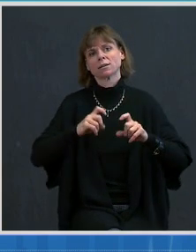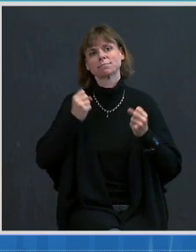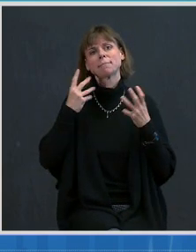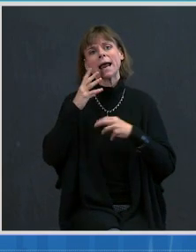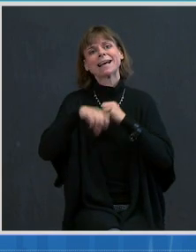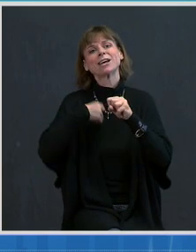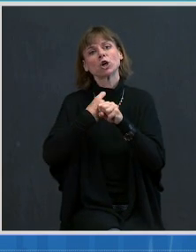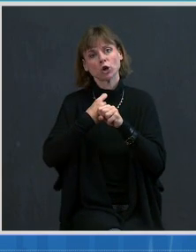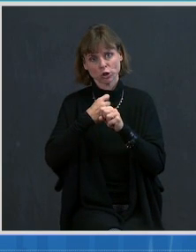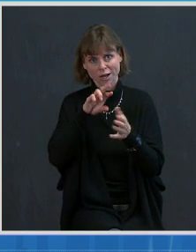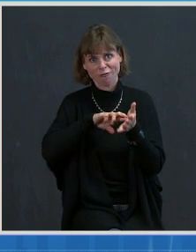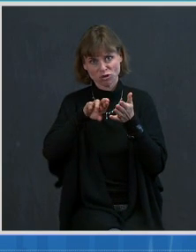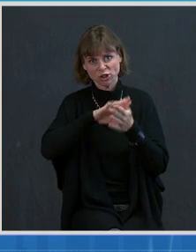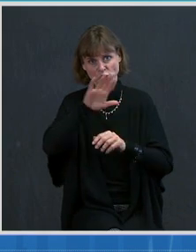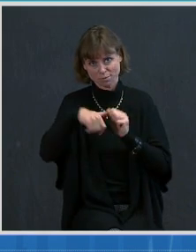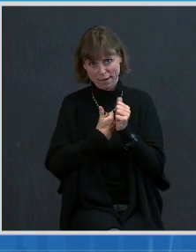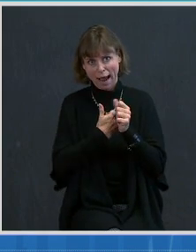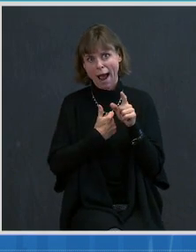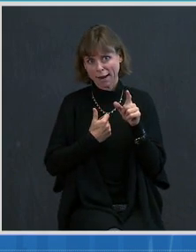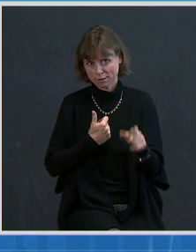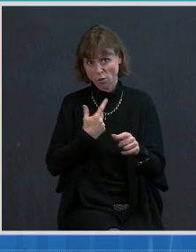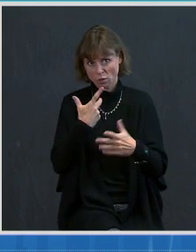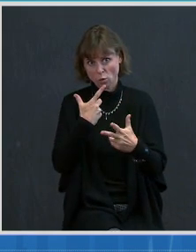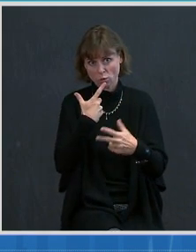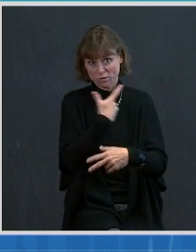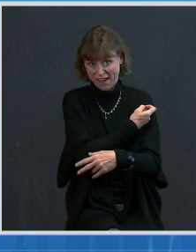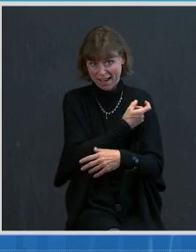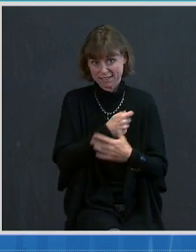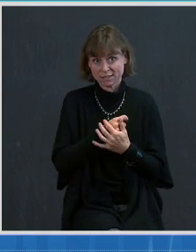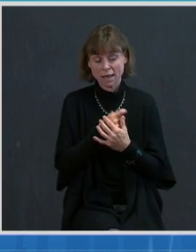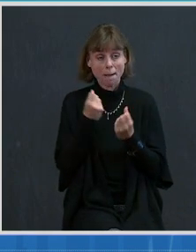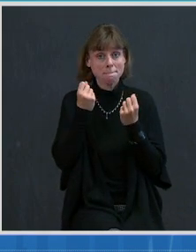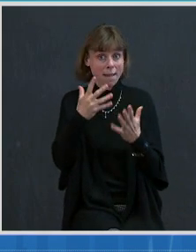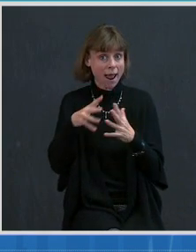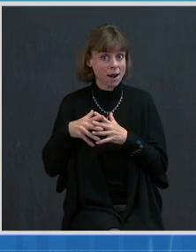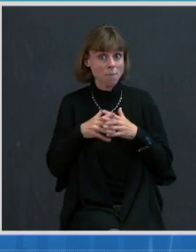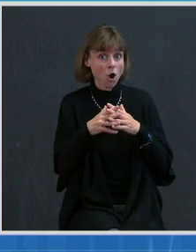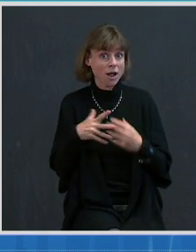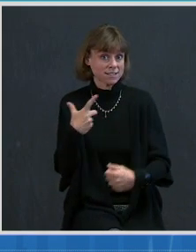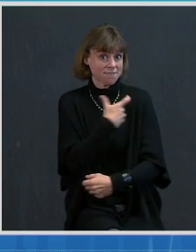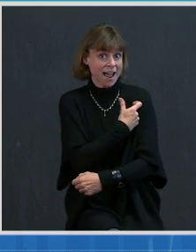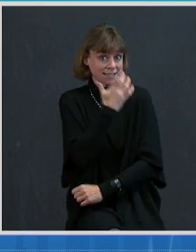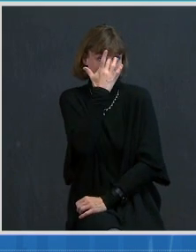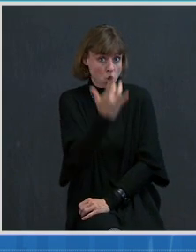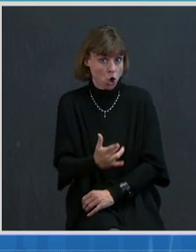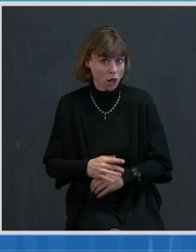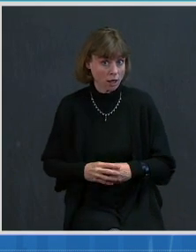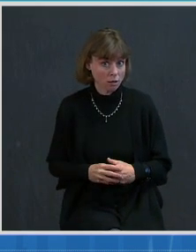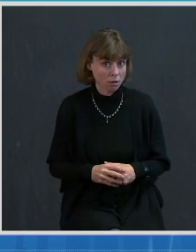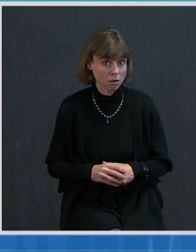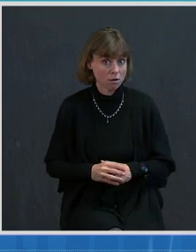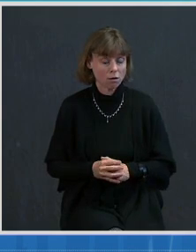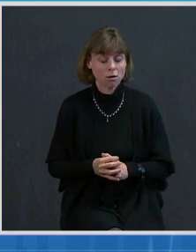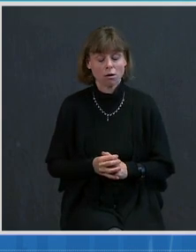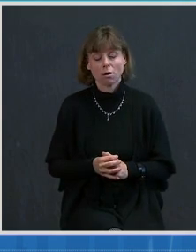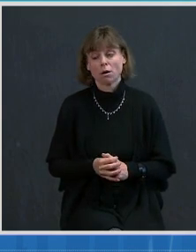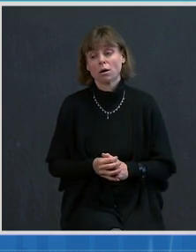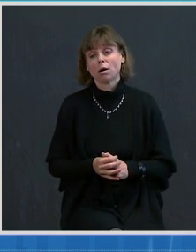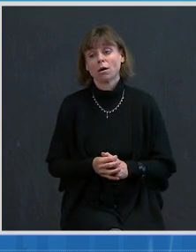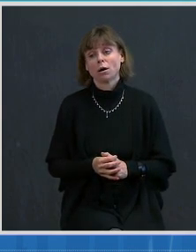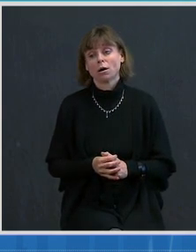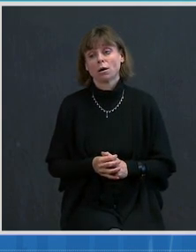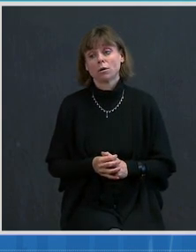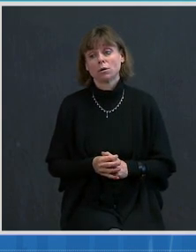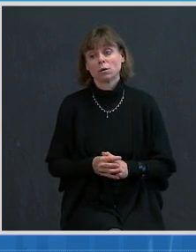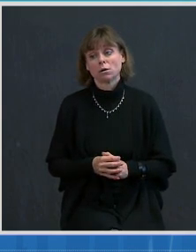And many Americans got vaccinated early. And the people who I think have been watching this